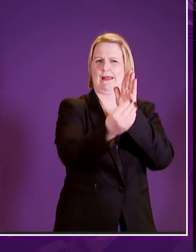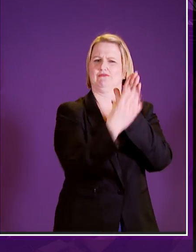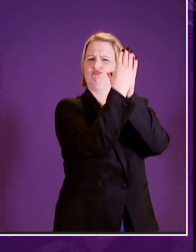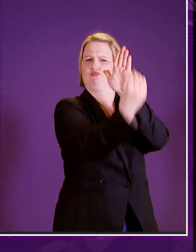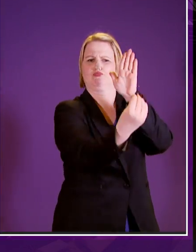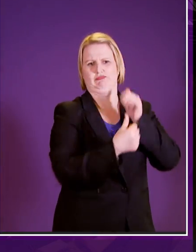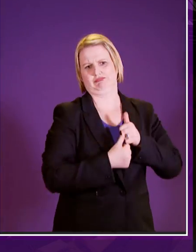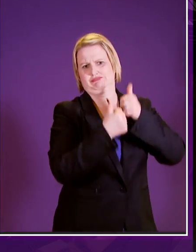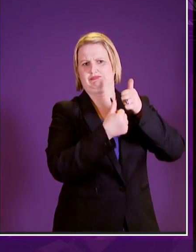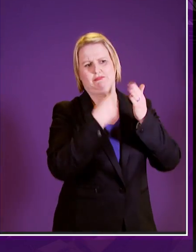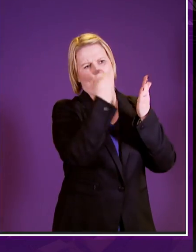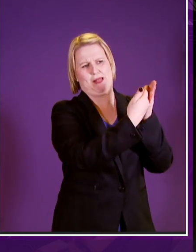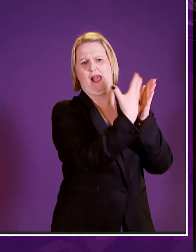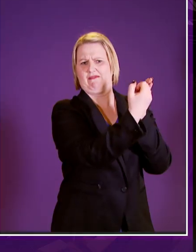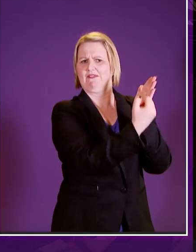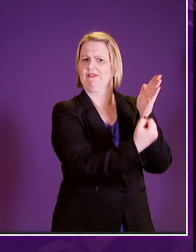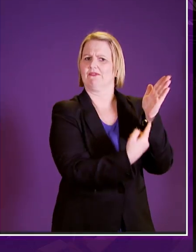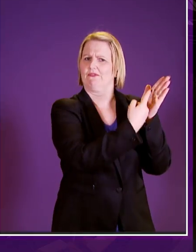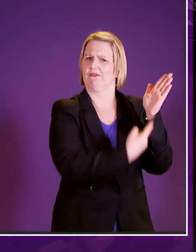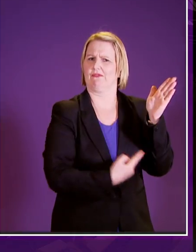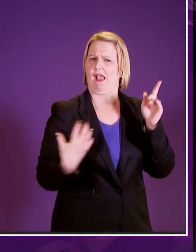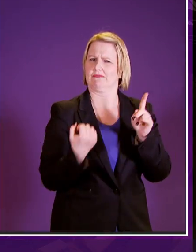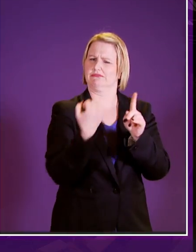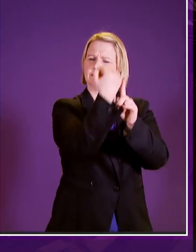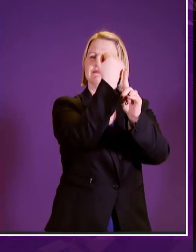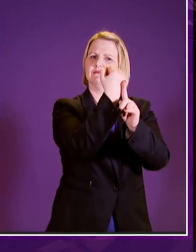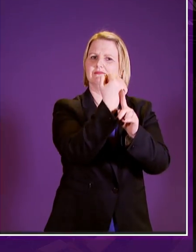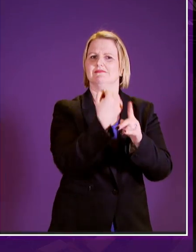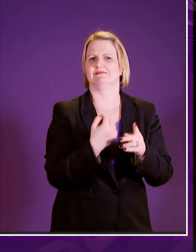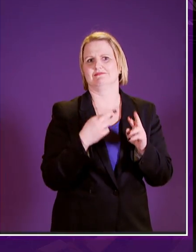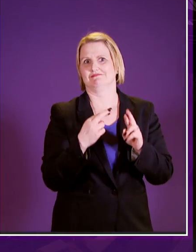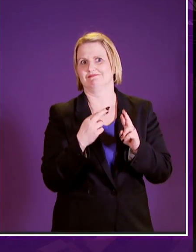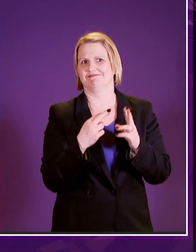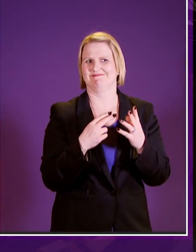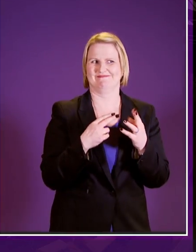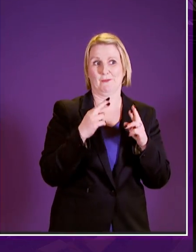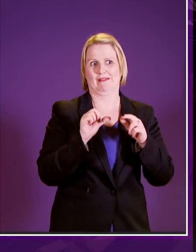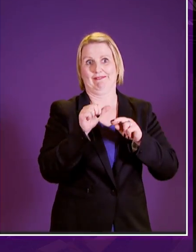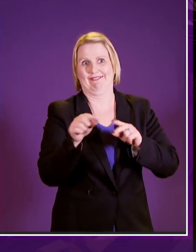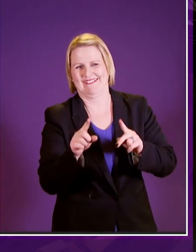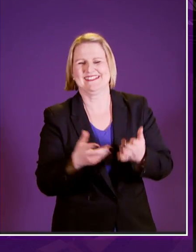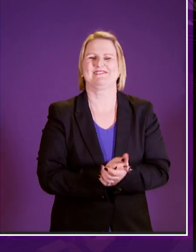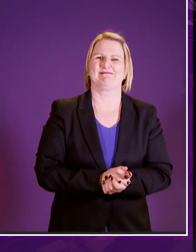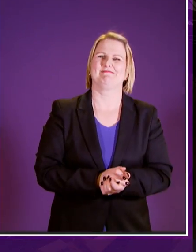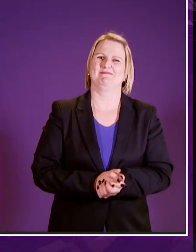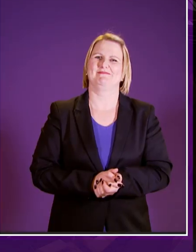delivers i think on all of those ambitions or at least it promises to depending on what happens next